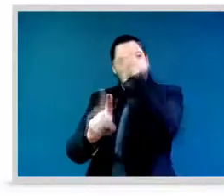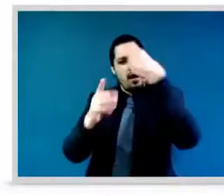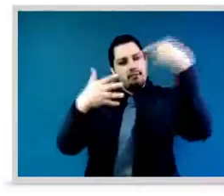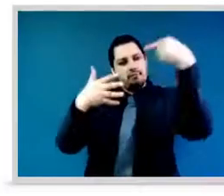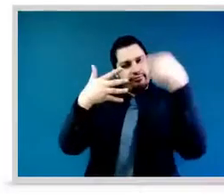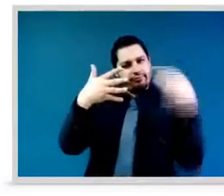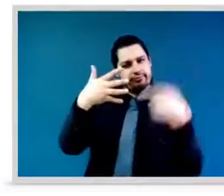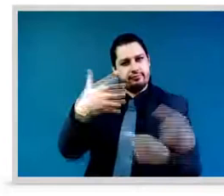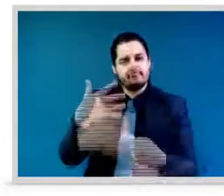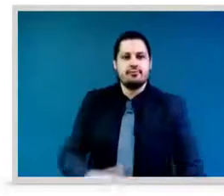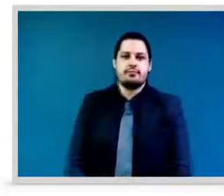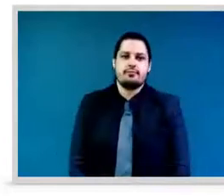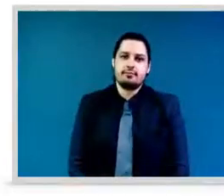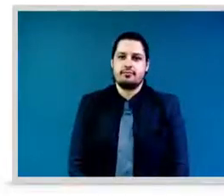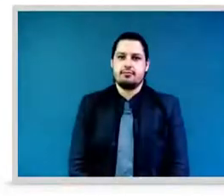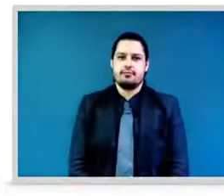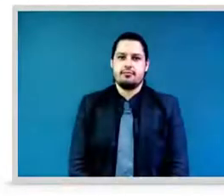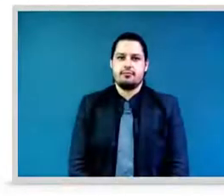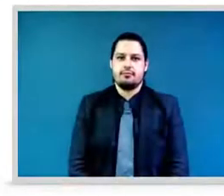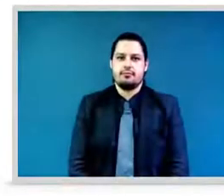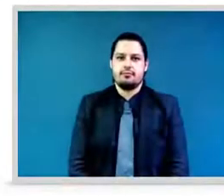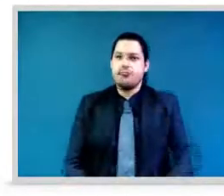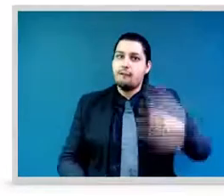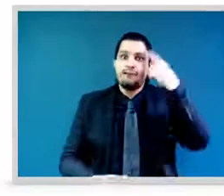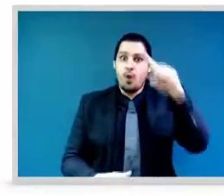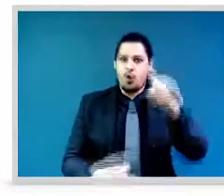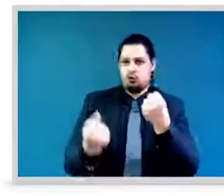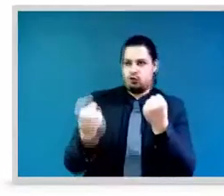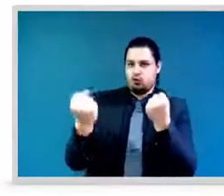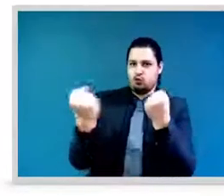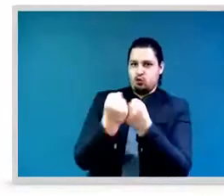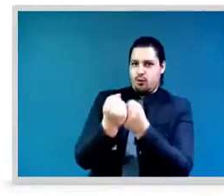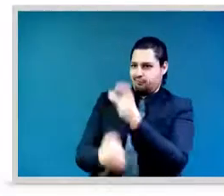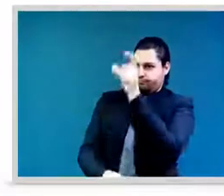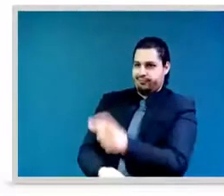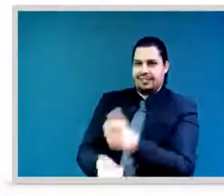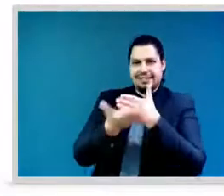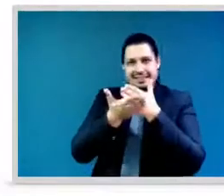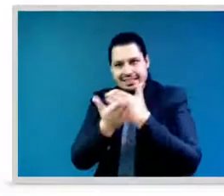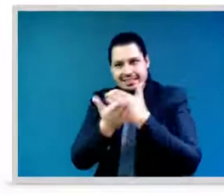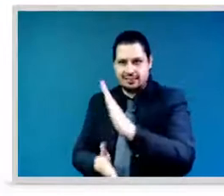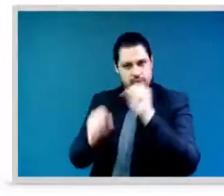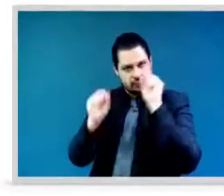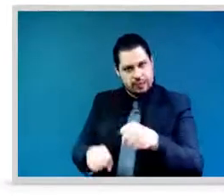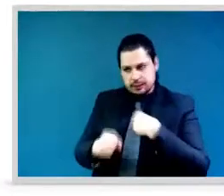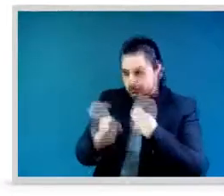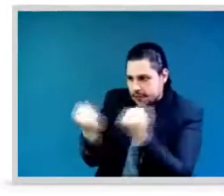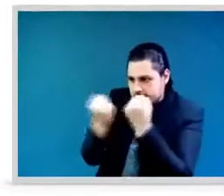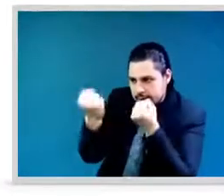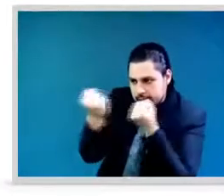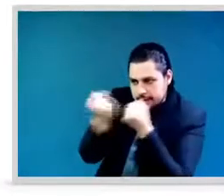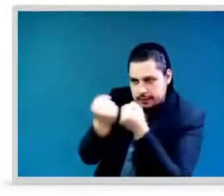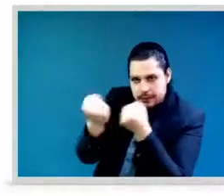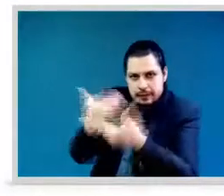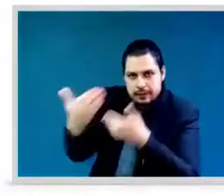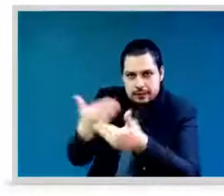that we rightfully have is converted into a strategy that we implement. We